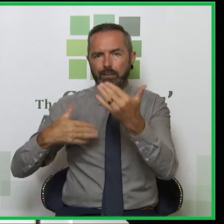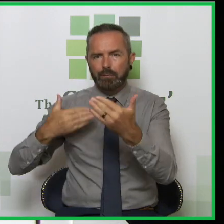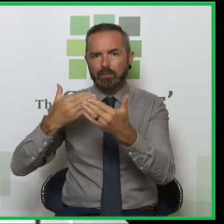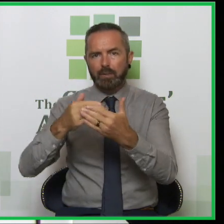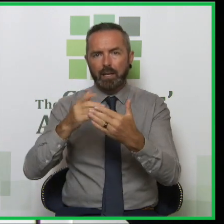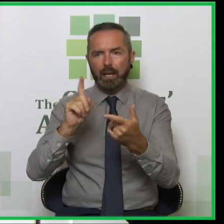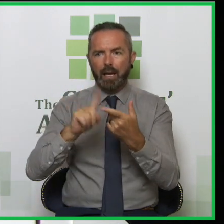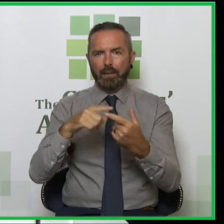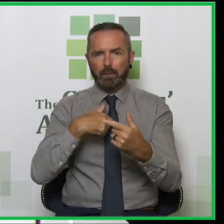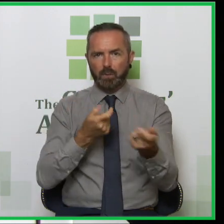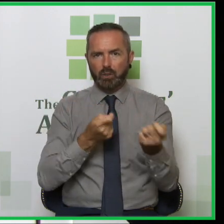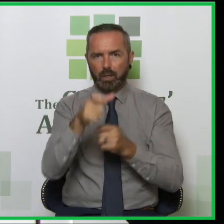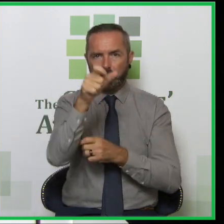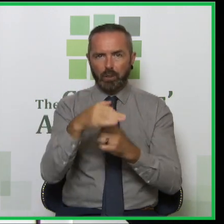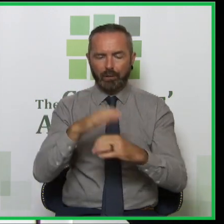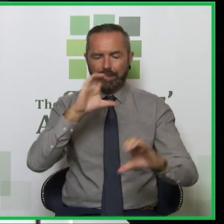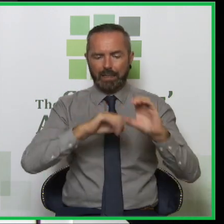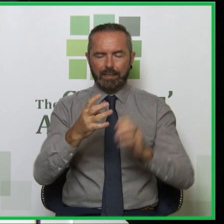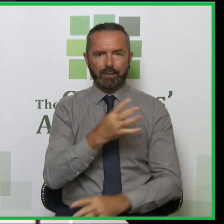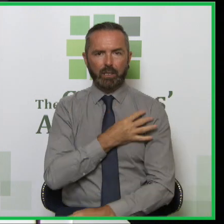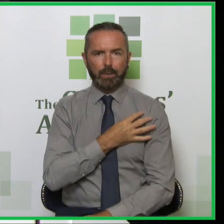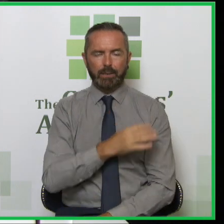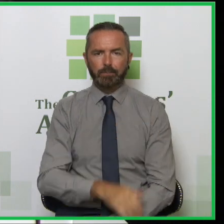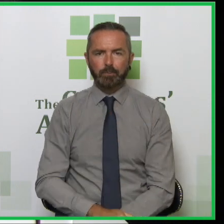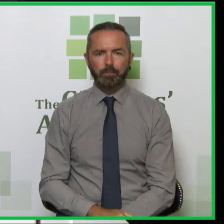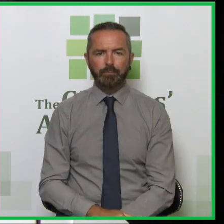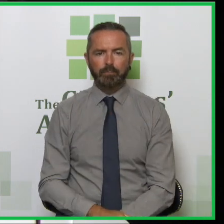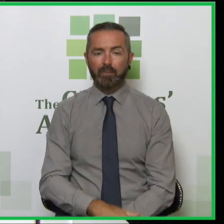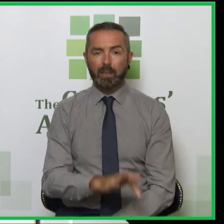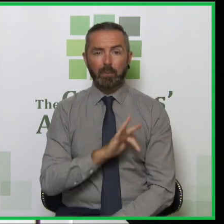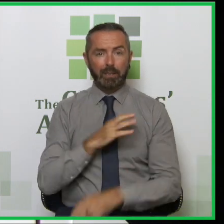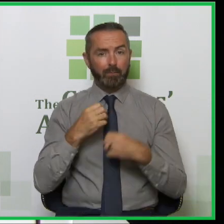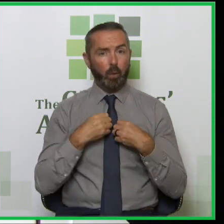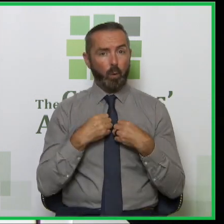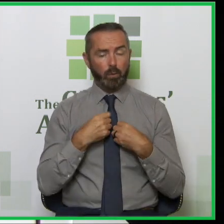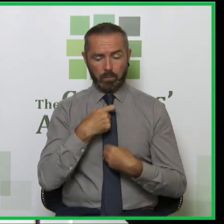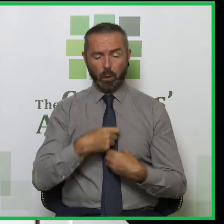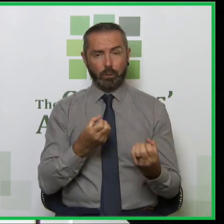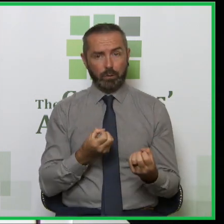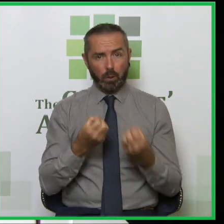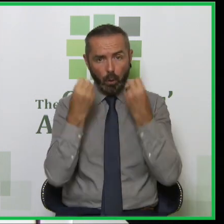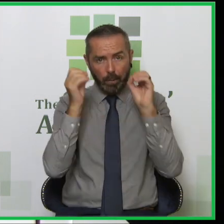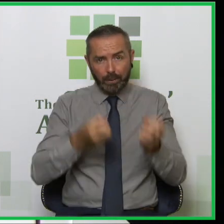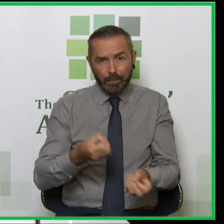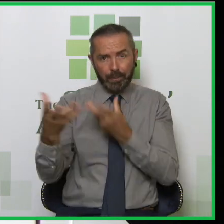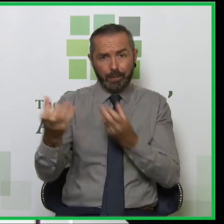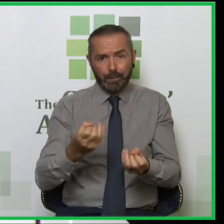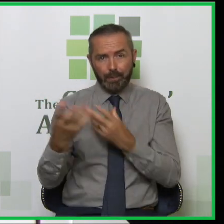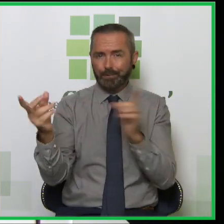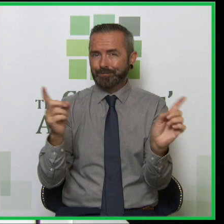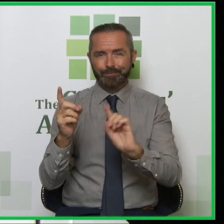the chairperson of their scientific committee and I don't express a personal opinion. Everything I'm going to say today is evidence